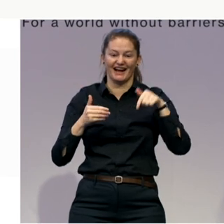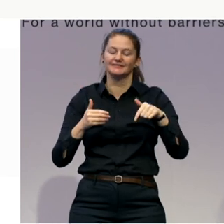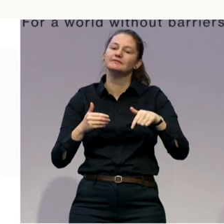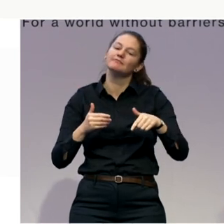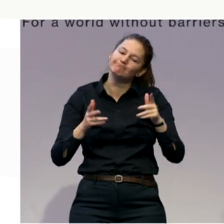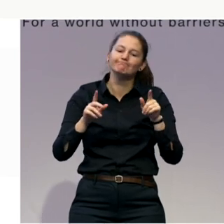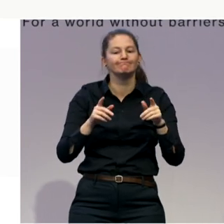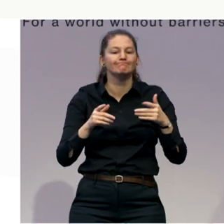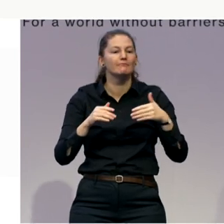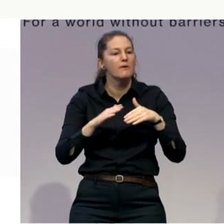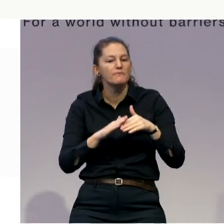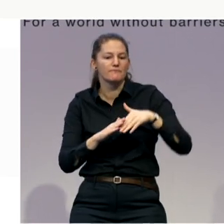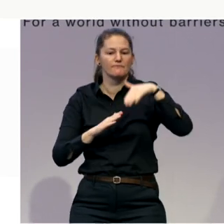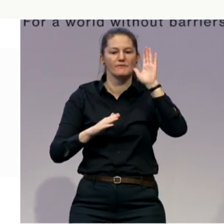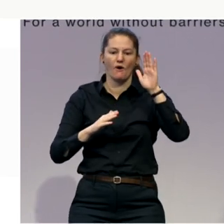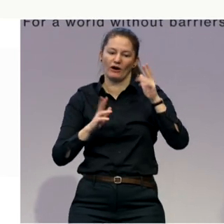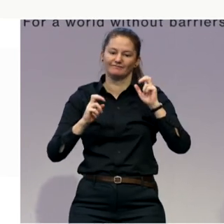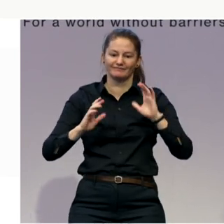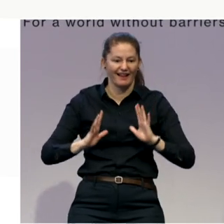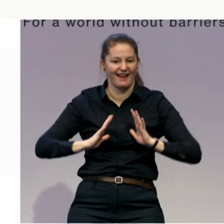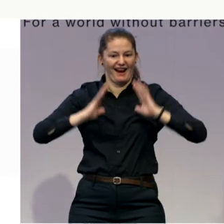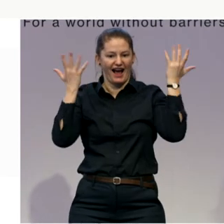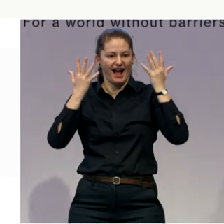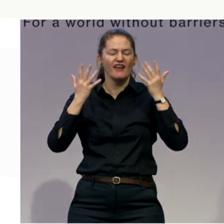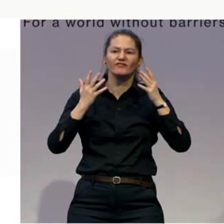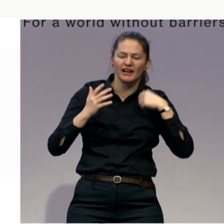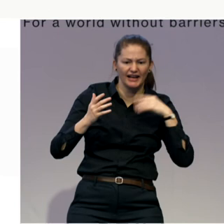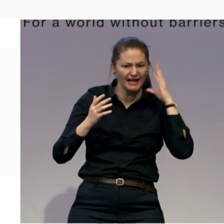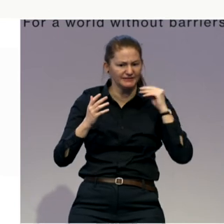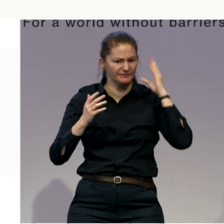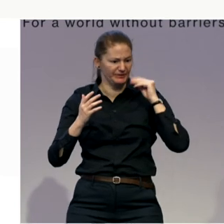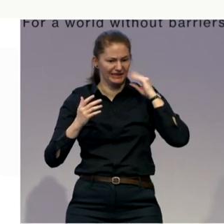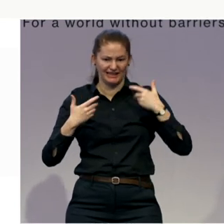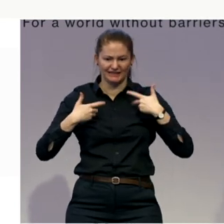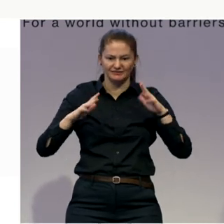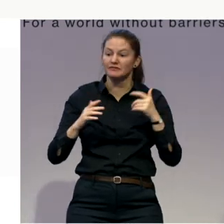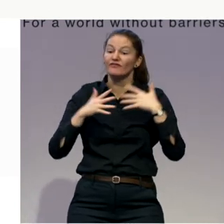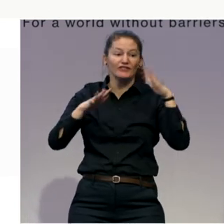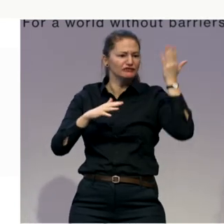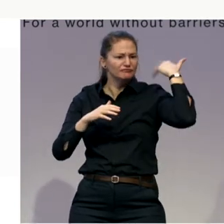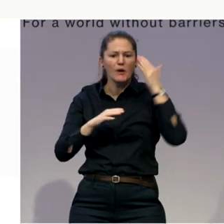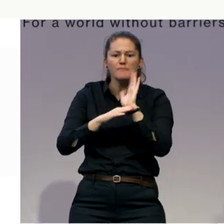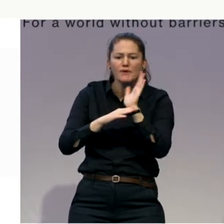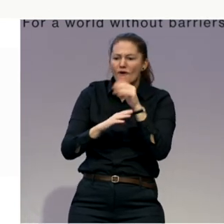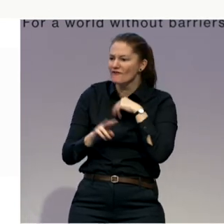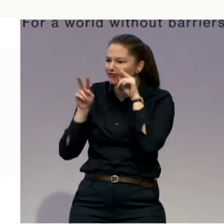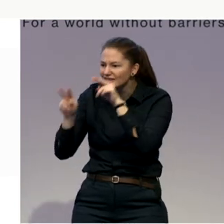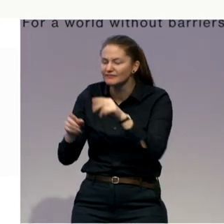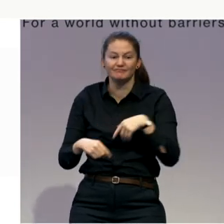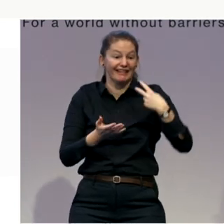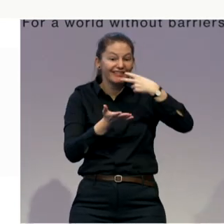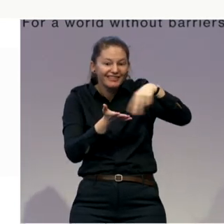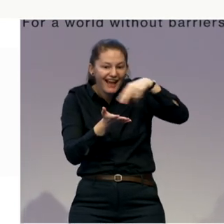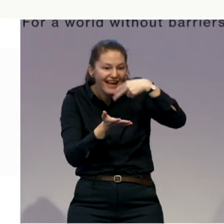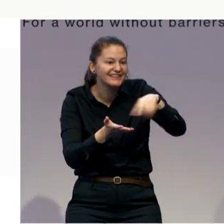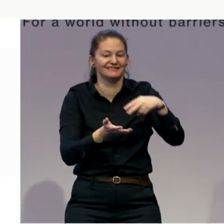the last two days. And we had dance yesterday. But today we are absolutely delighted to